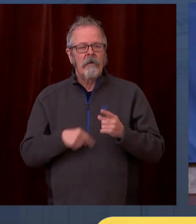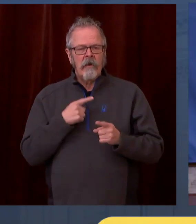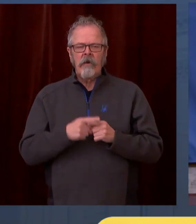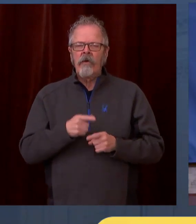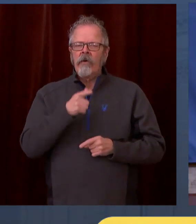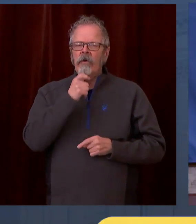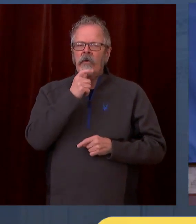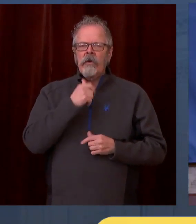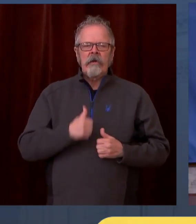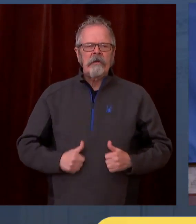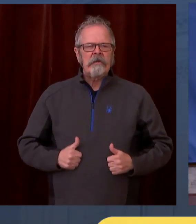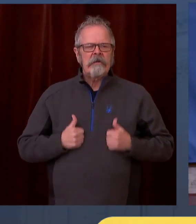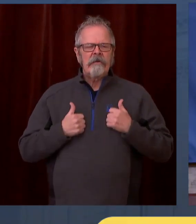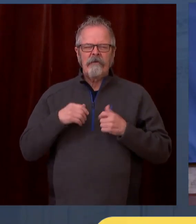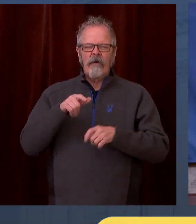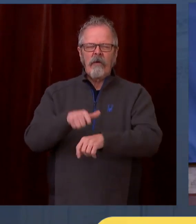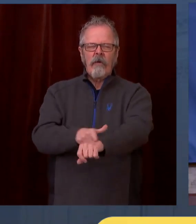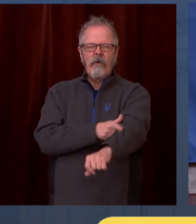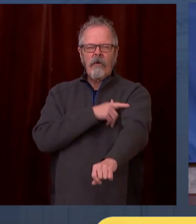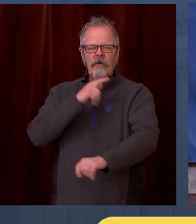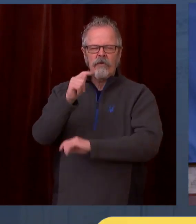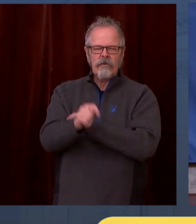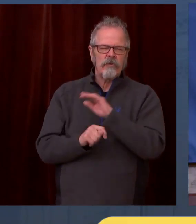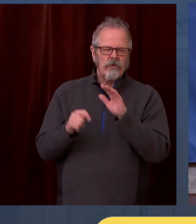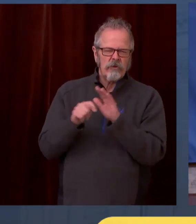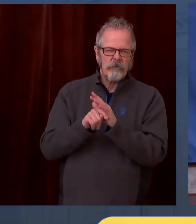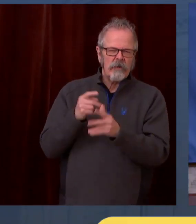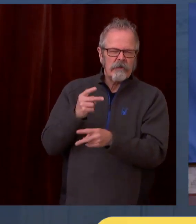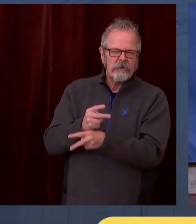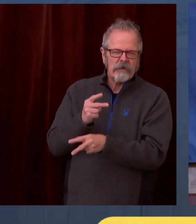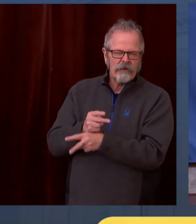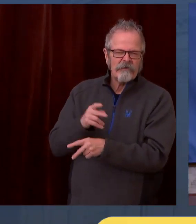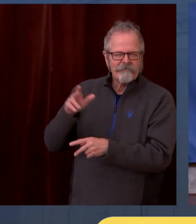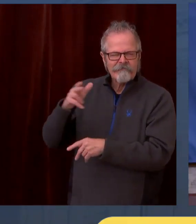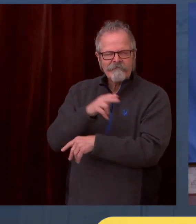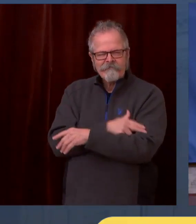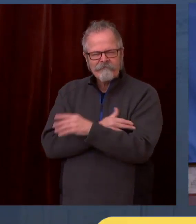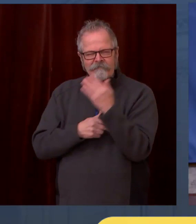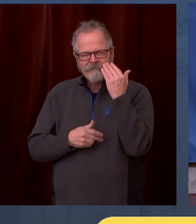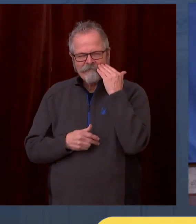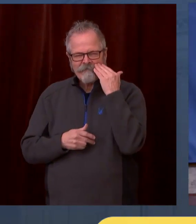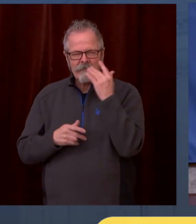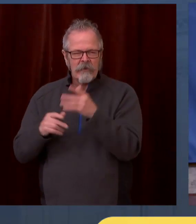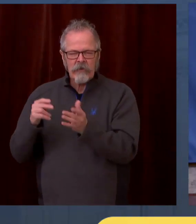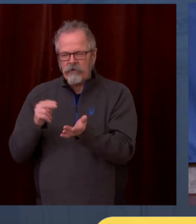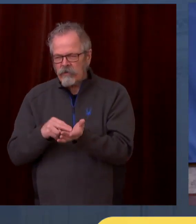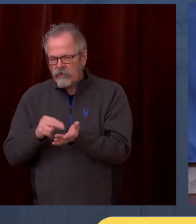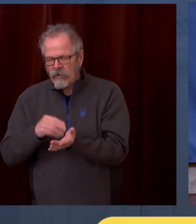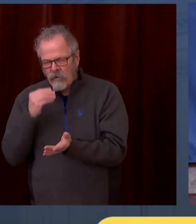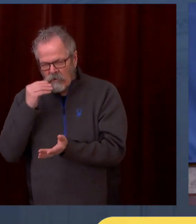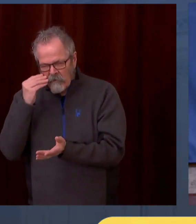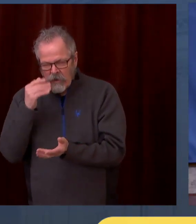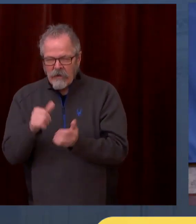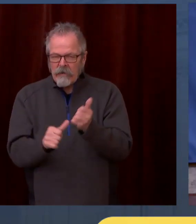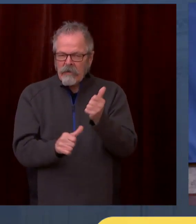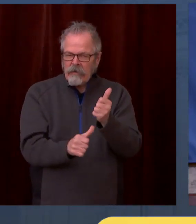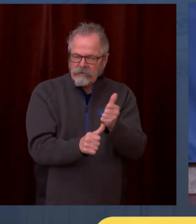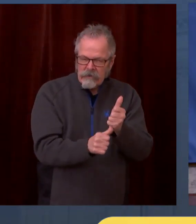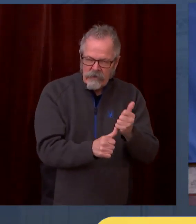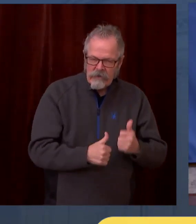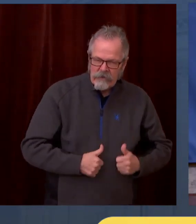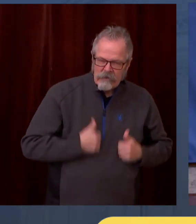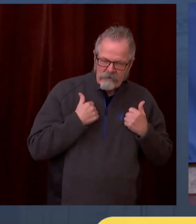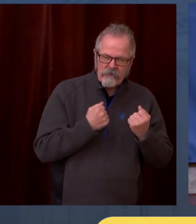so important both to them and us. The pandemic has, of course, made these visits a challenge to do this in a safe way.